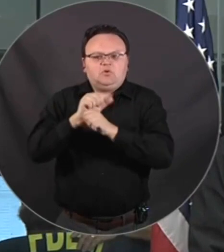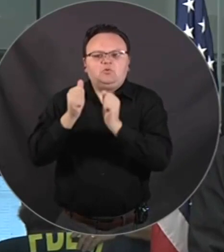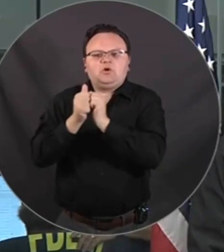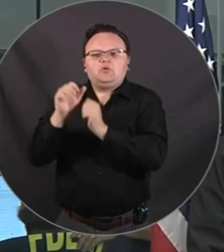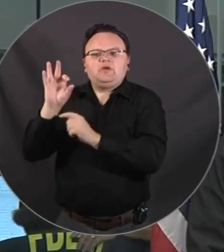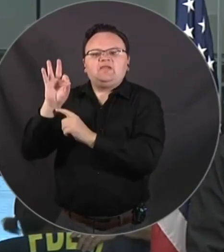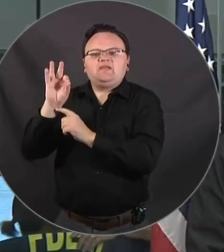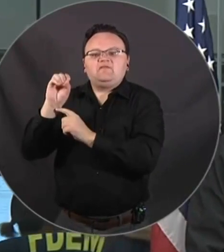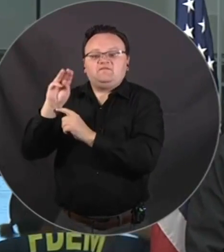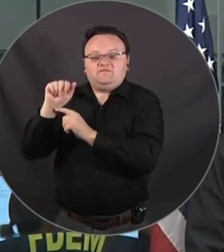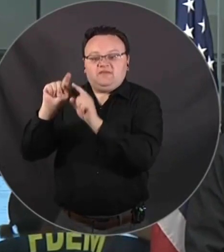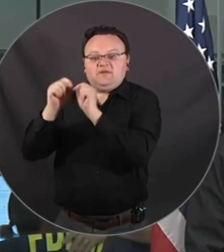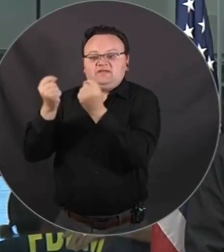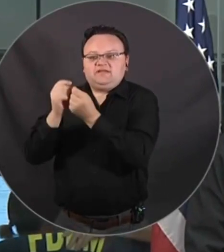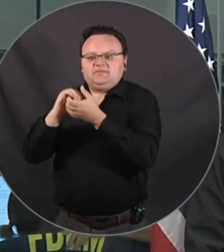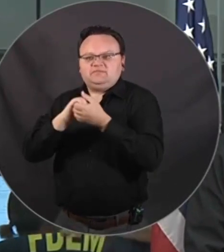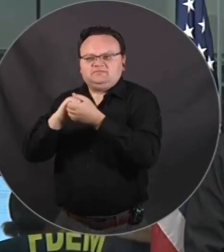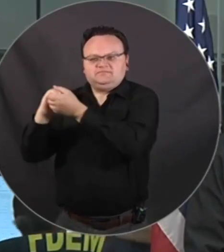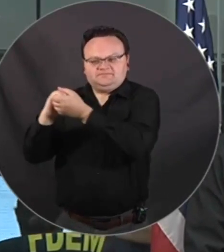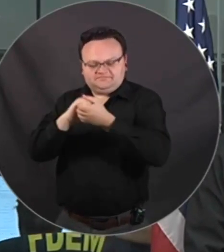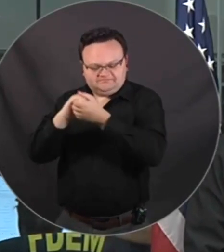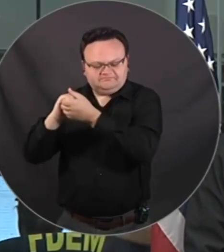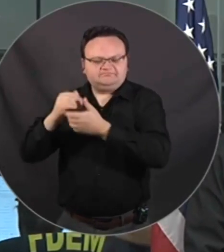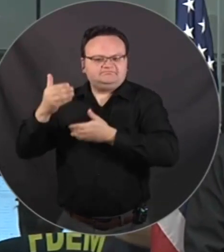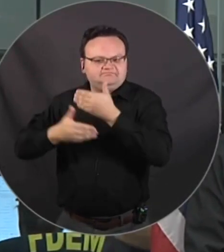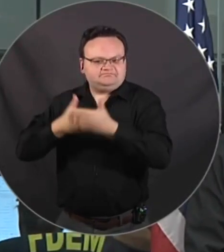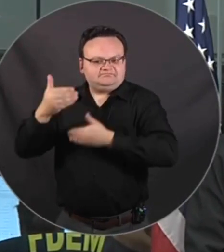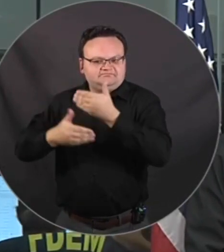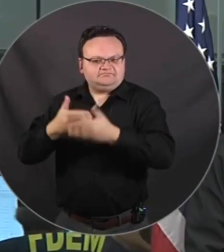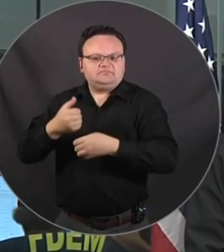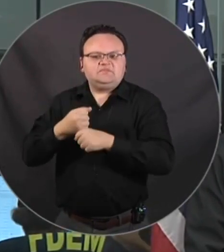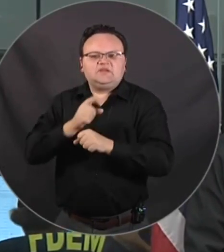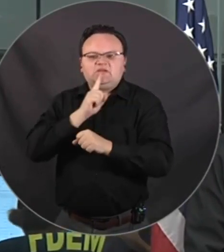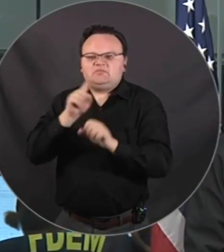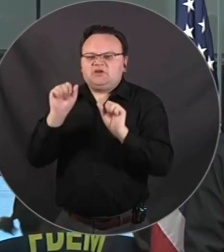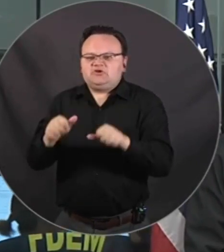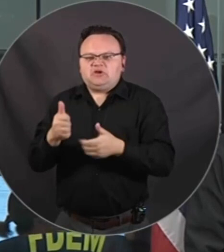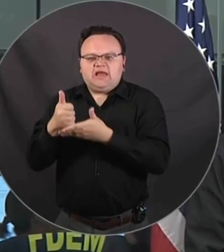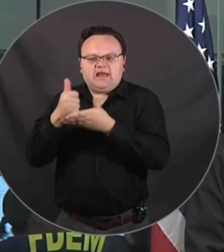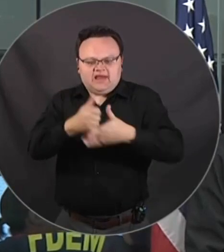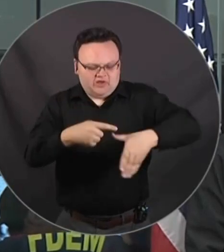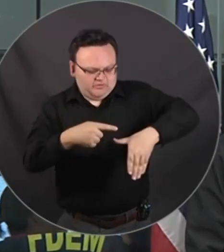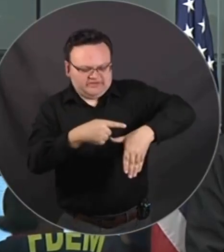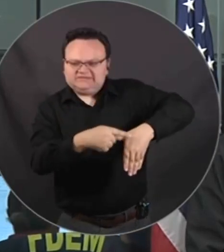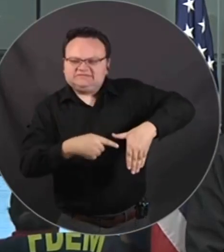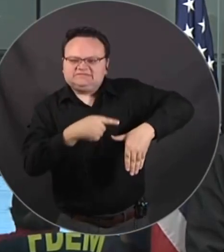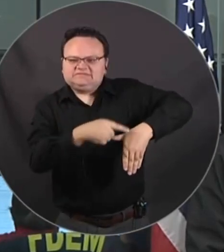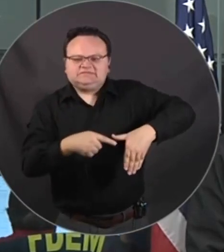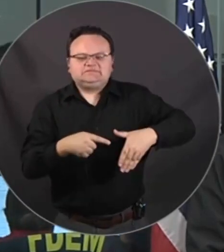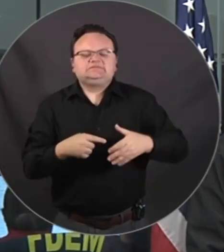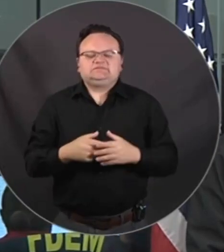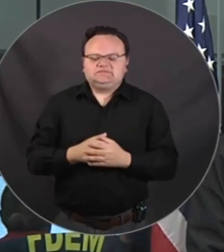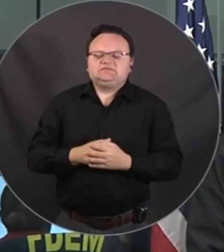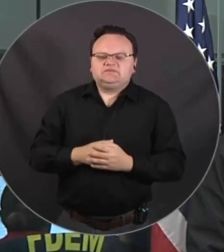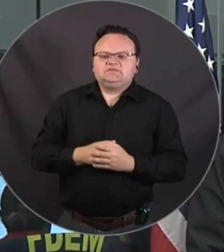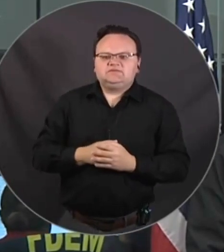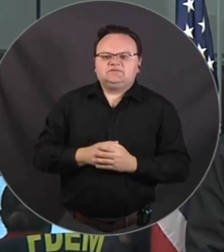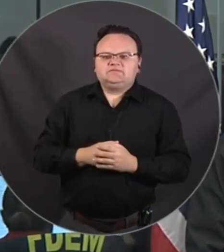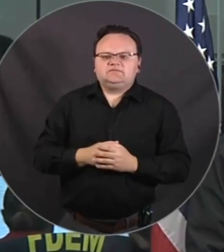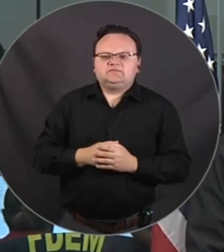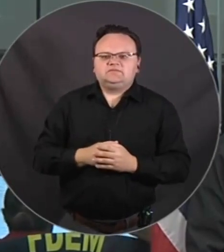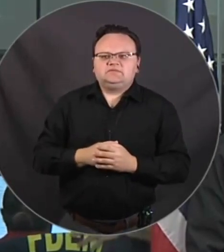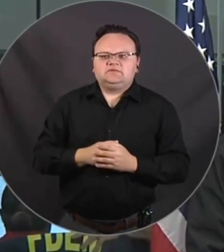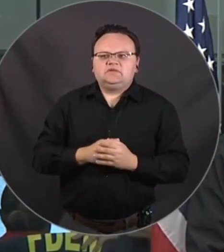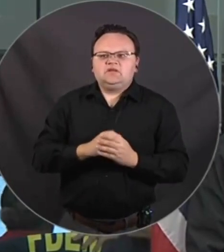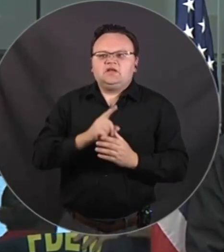to expedite recovery processes and ensure we can assist the Big Ben with needed recovery efforts. We are working very